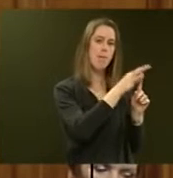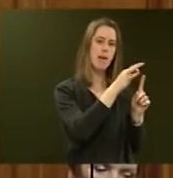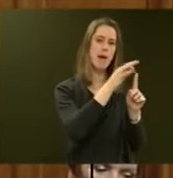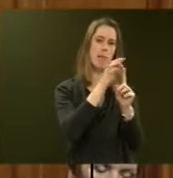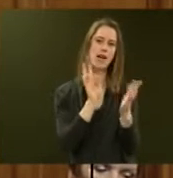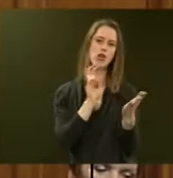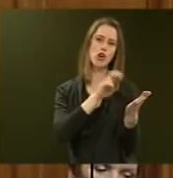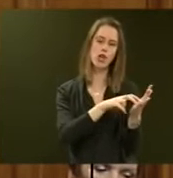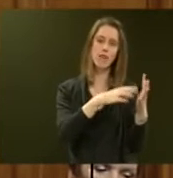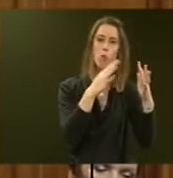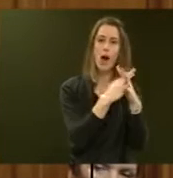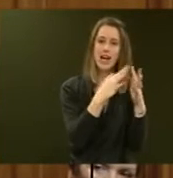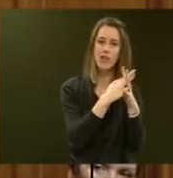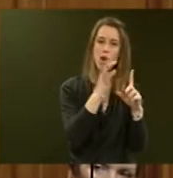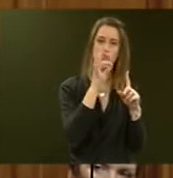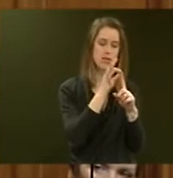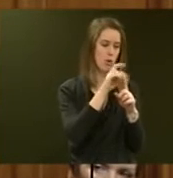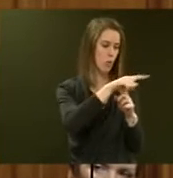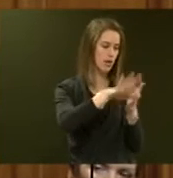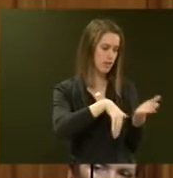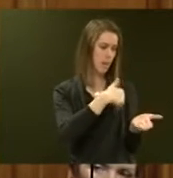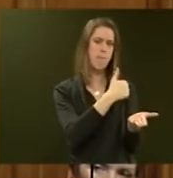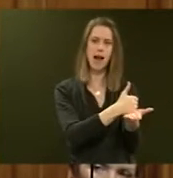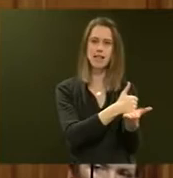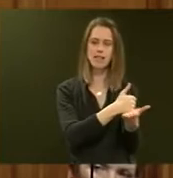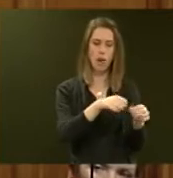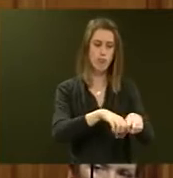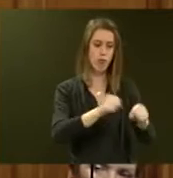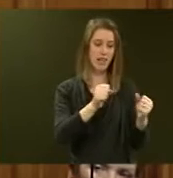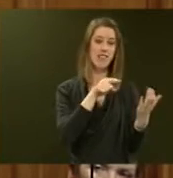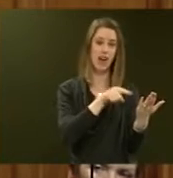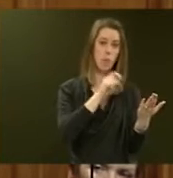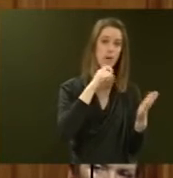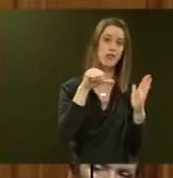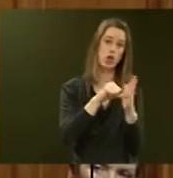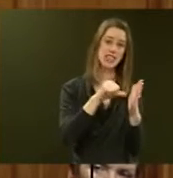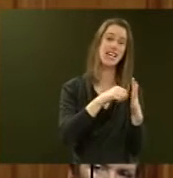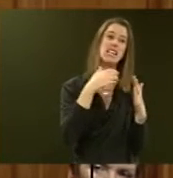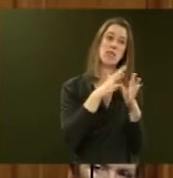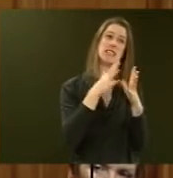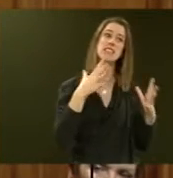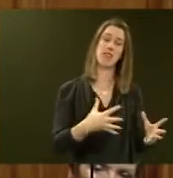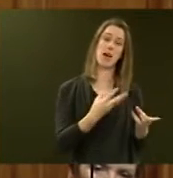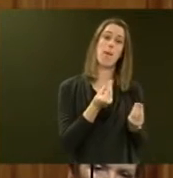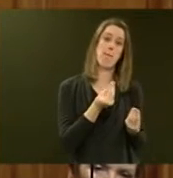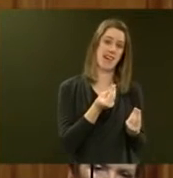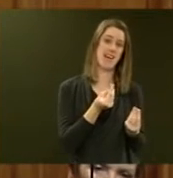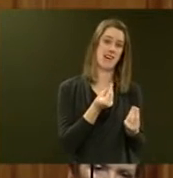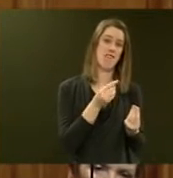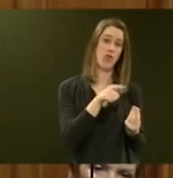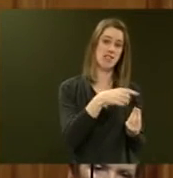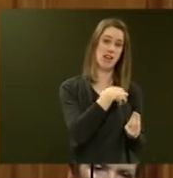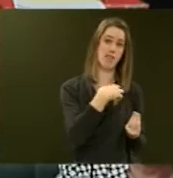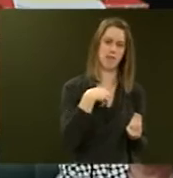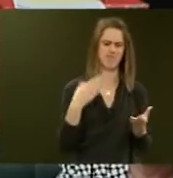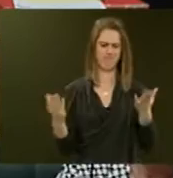Waikere prison was in place and that breaking it would have cost significant sums of money to this